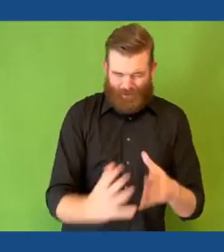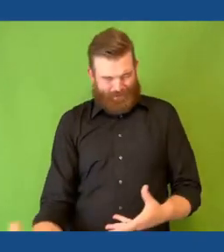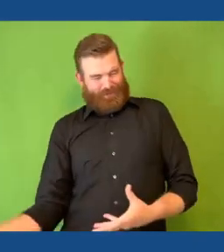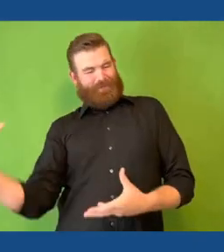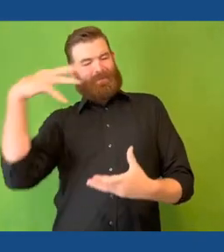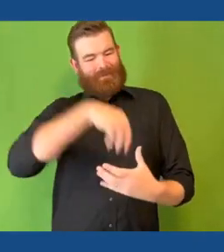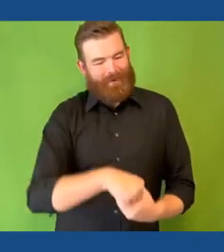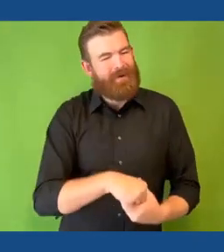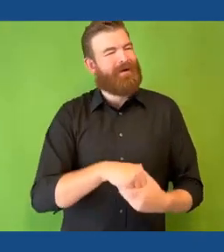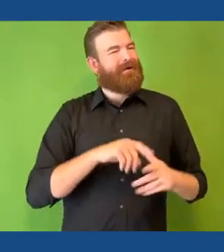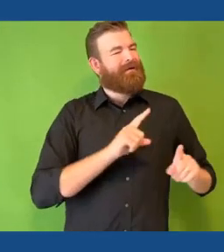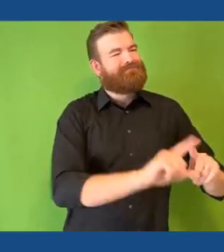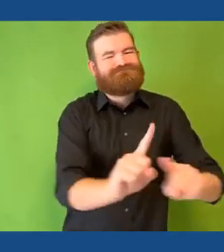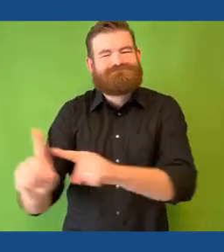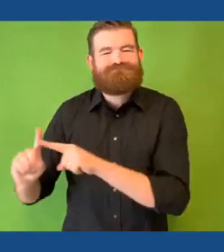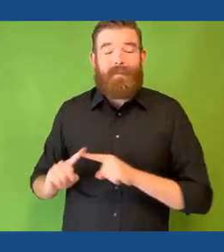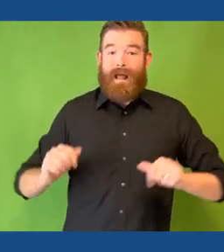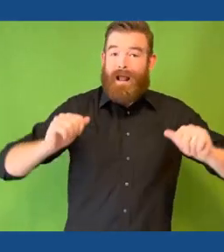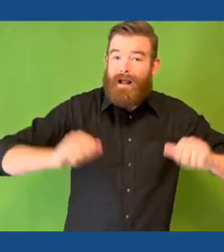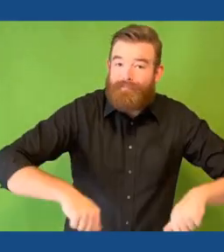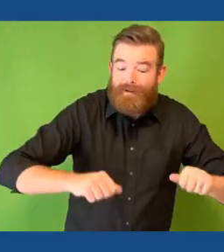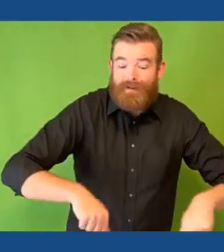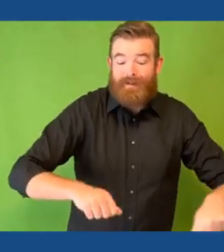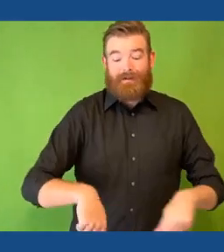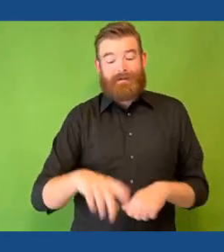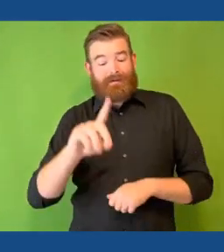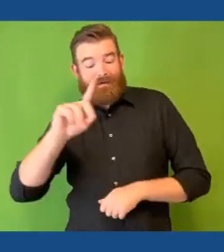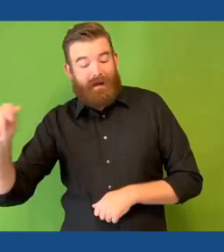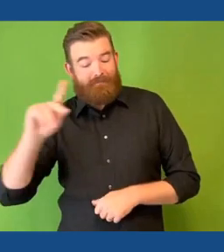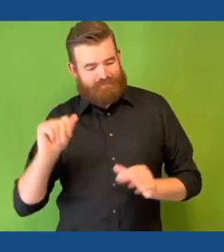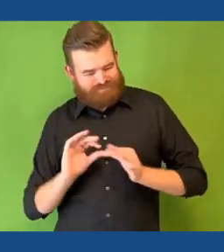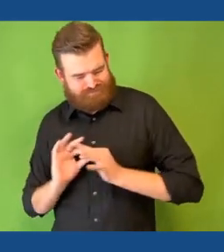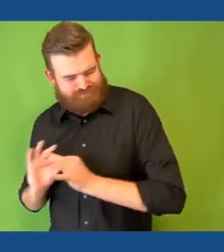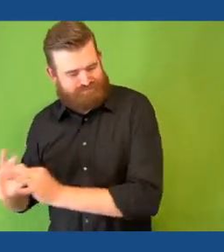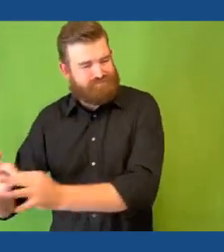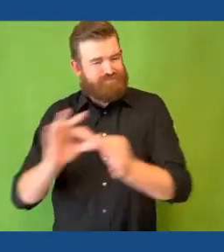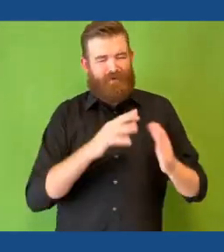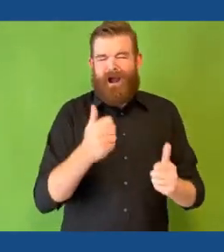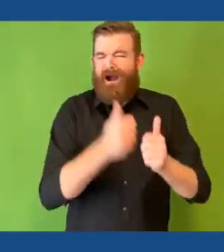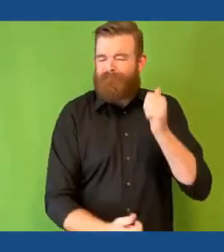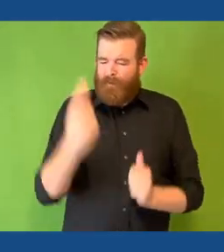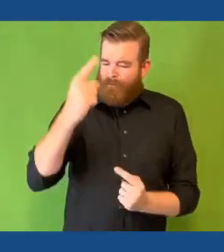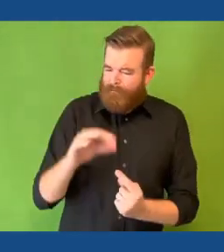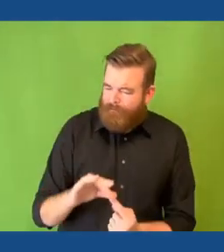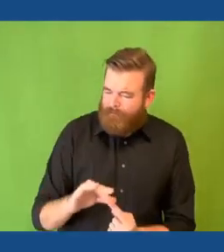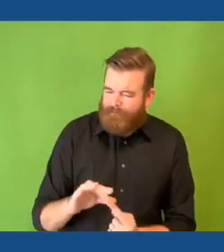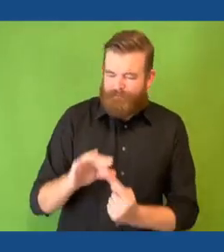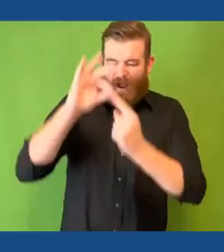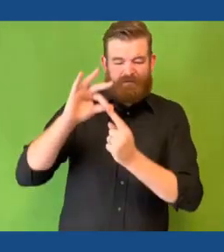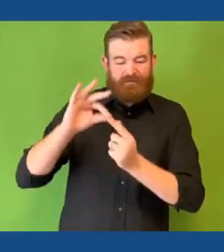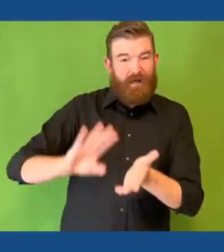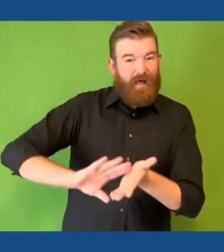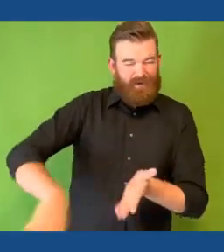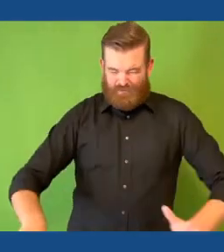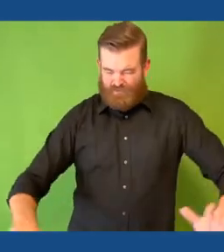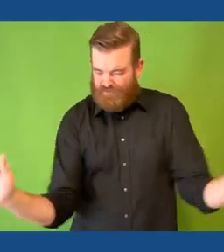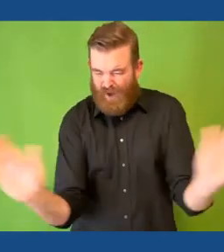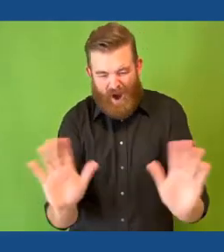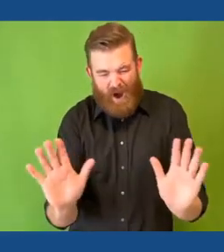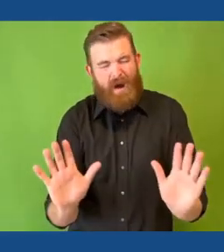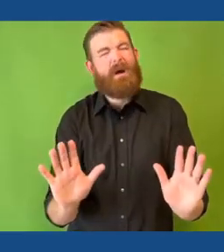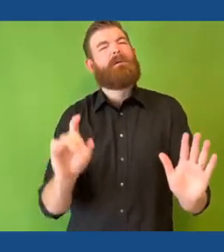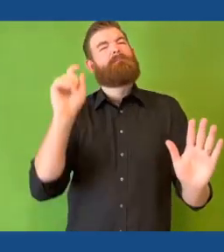abilities and disabilities. Each of us are unique and irreplaceable and that we are all deserving to give and receive